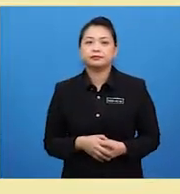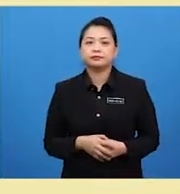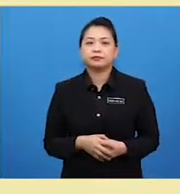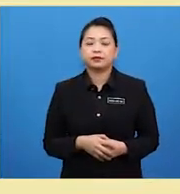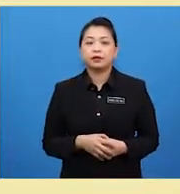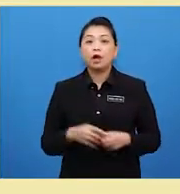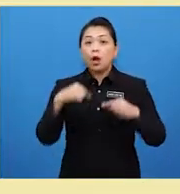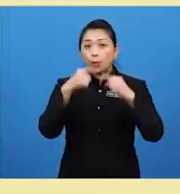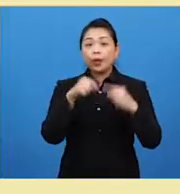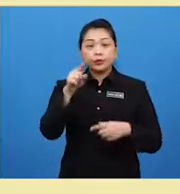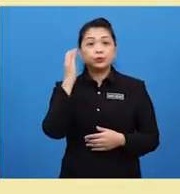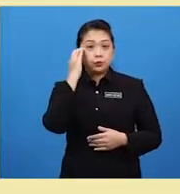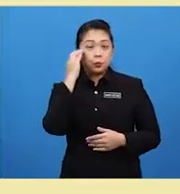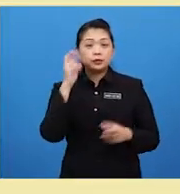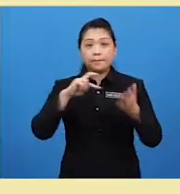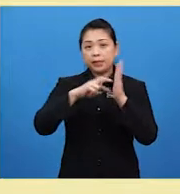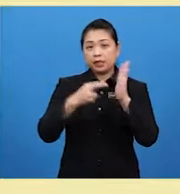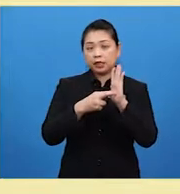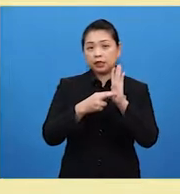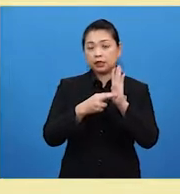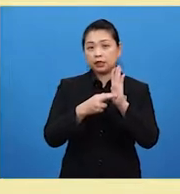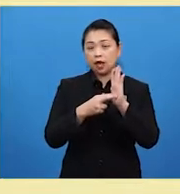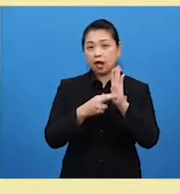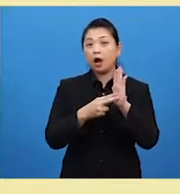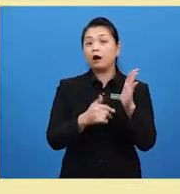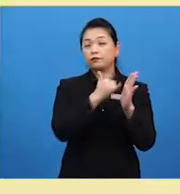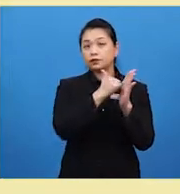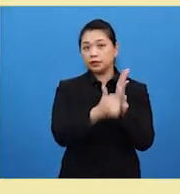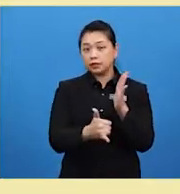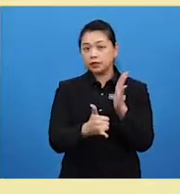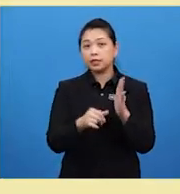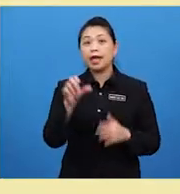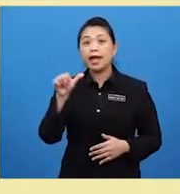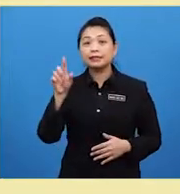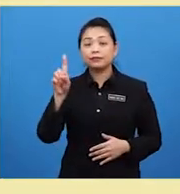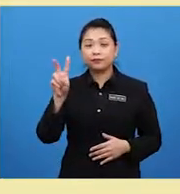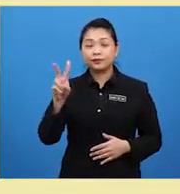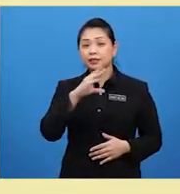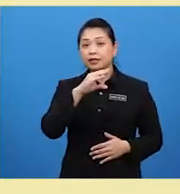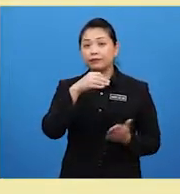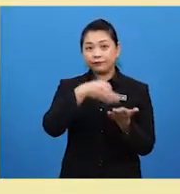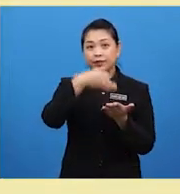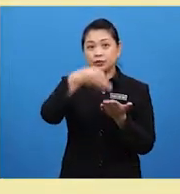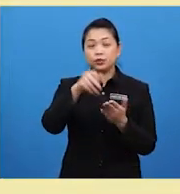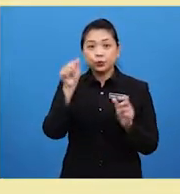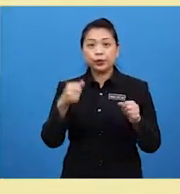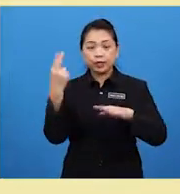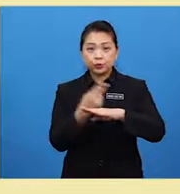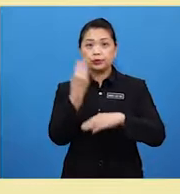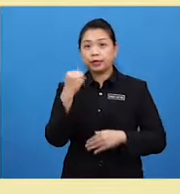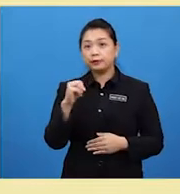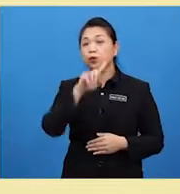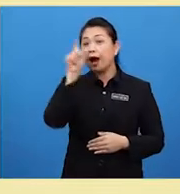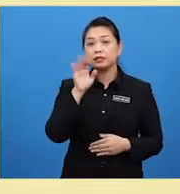When you know the meaning of these adverbs of frequency, you can use them to ask your